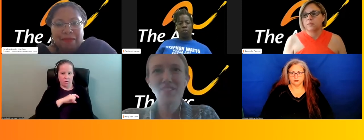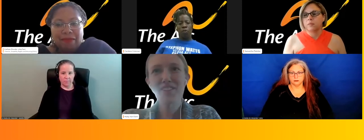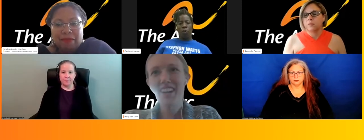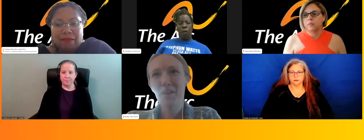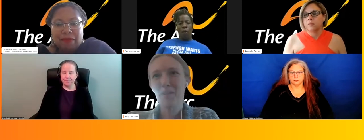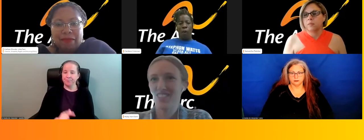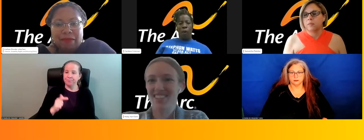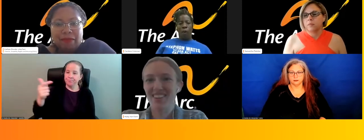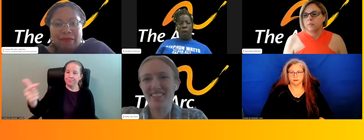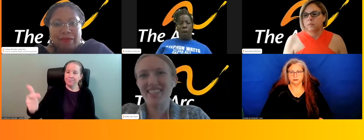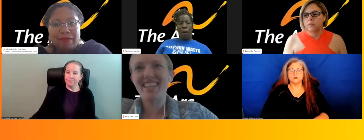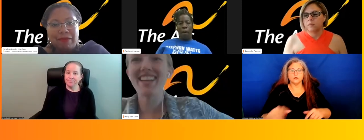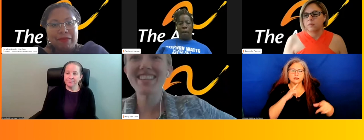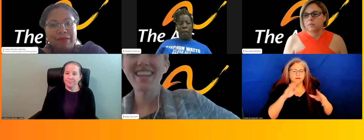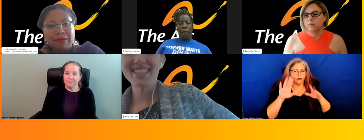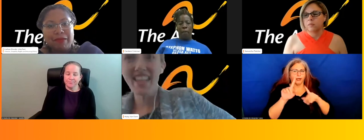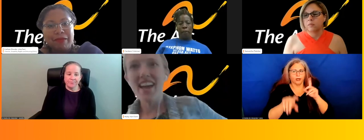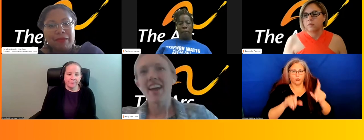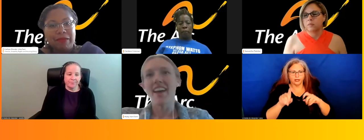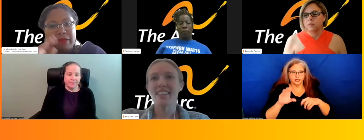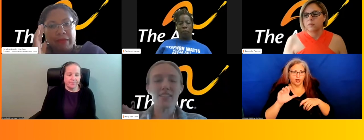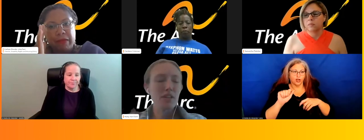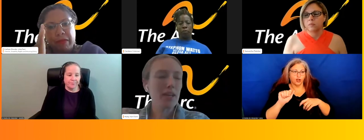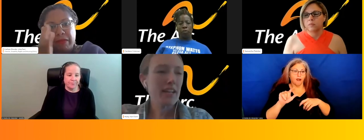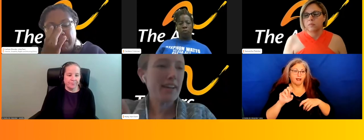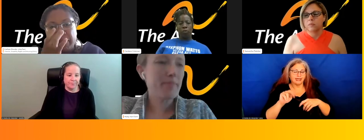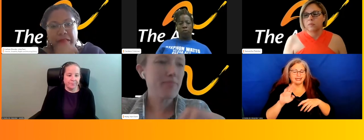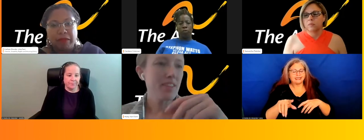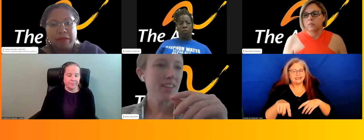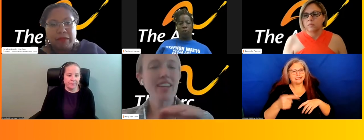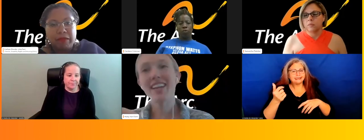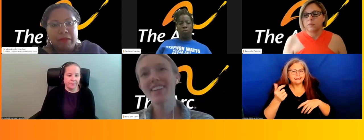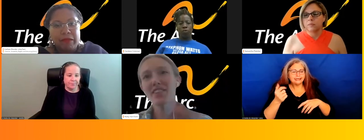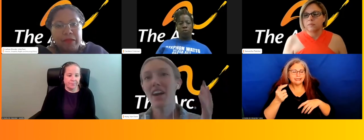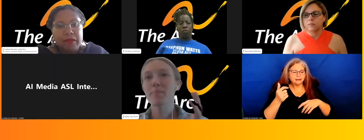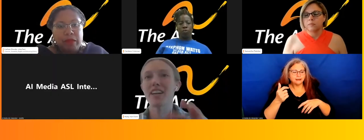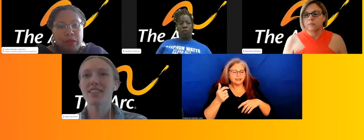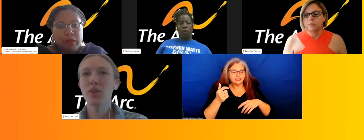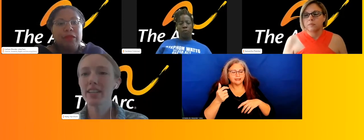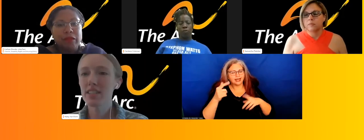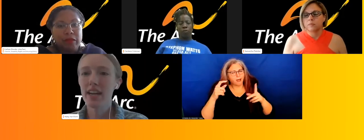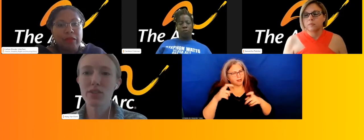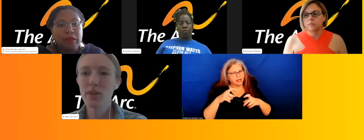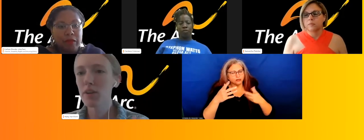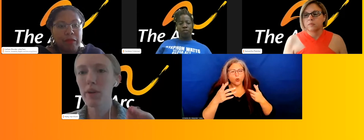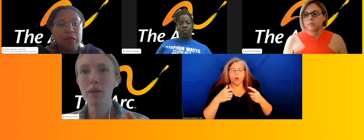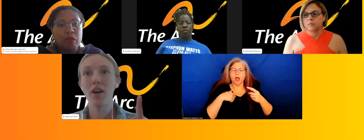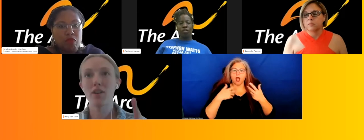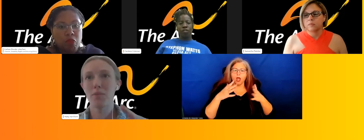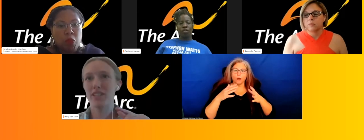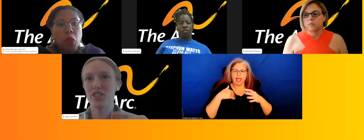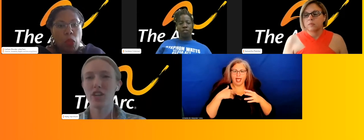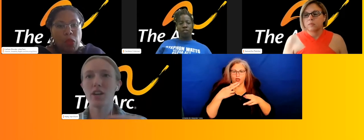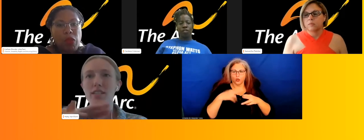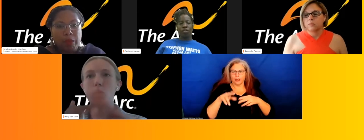Yeah. Great question, Carlene. And it's a little bit, it can get a little complicated. So I did, I do have a quick